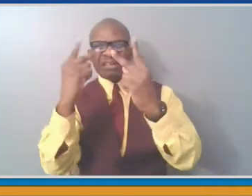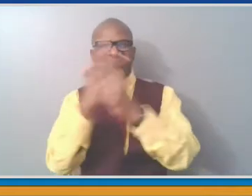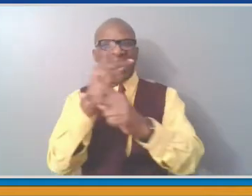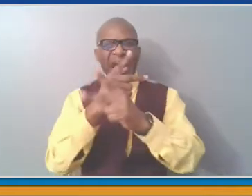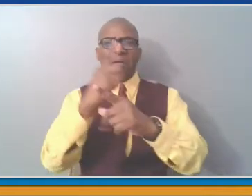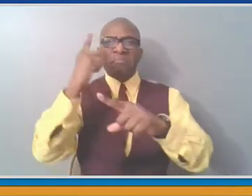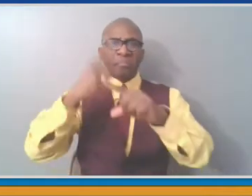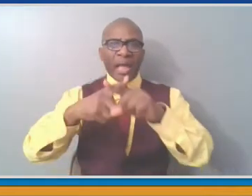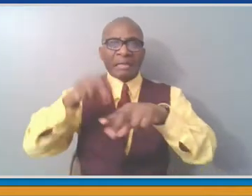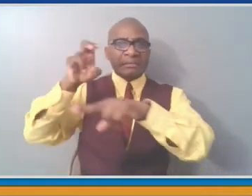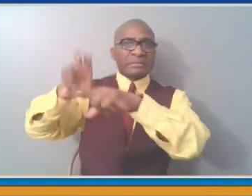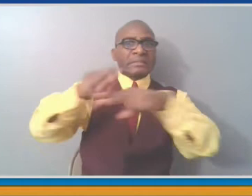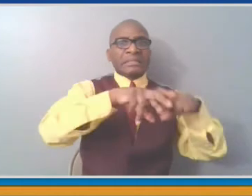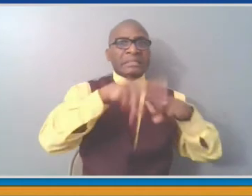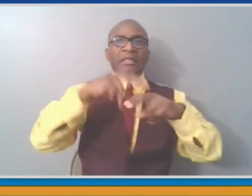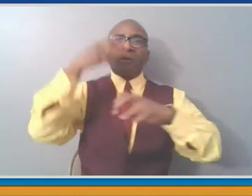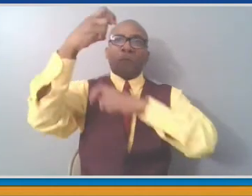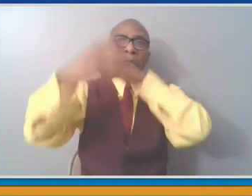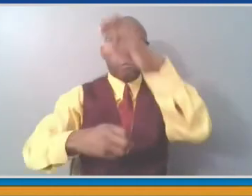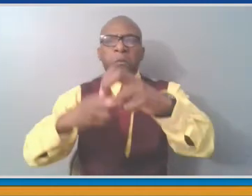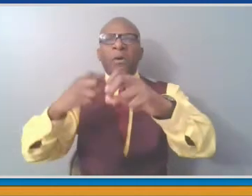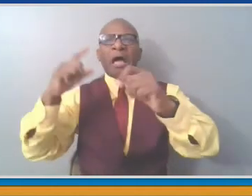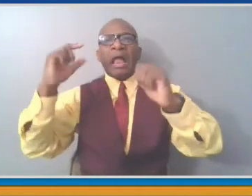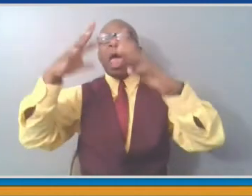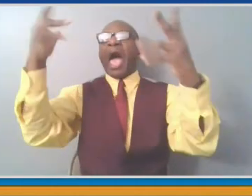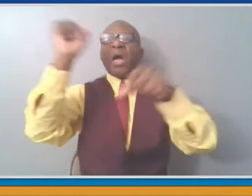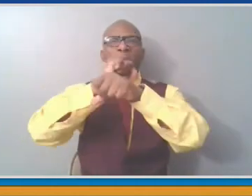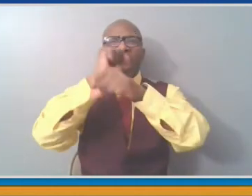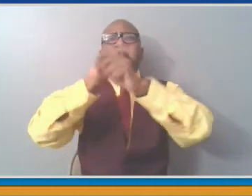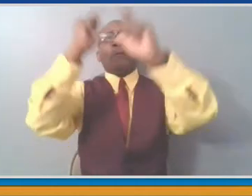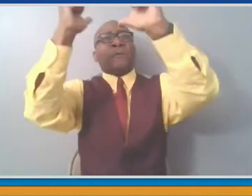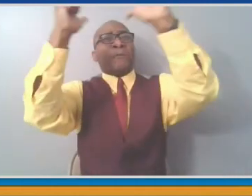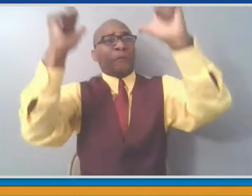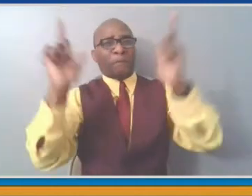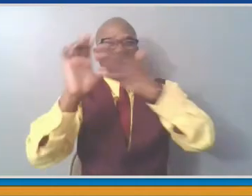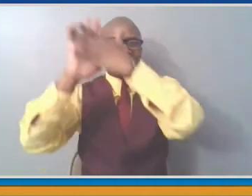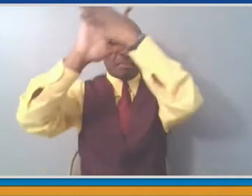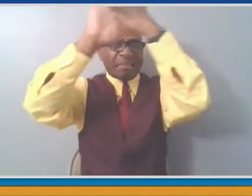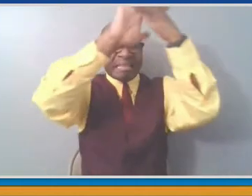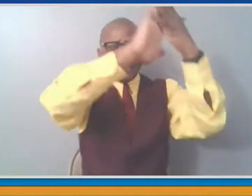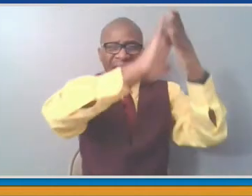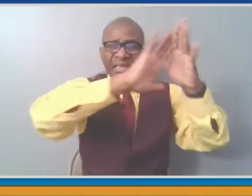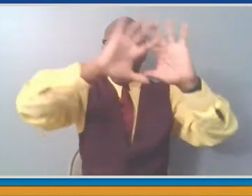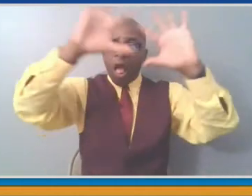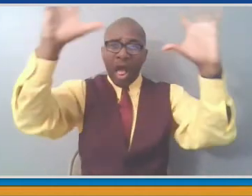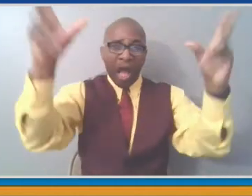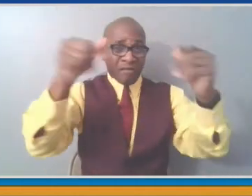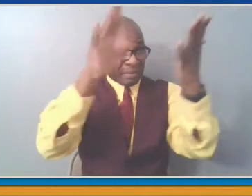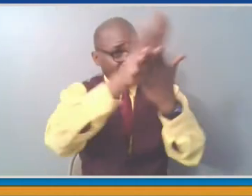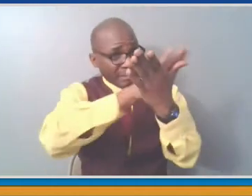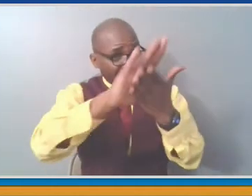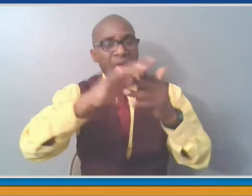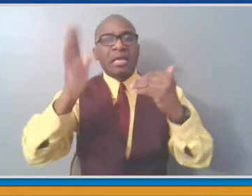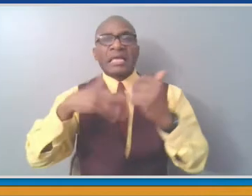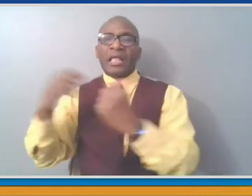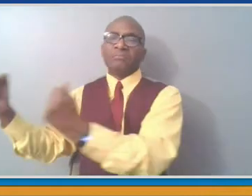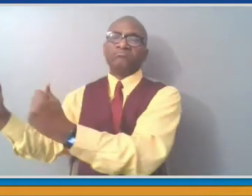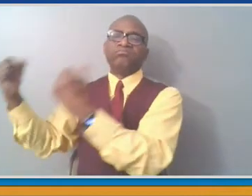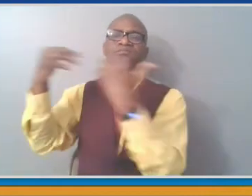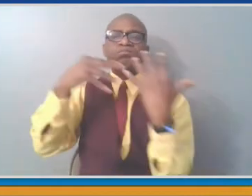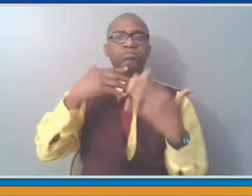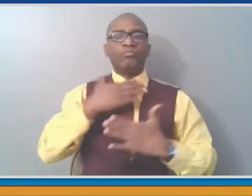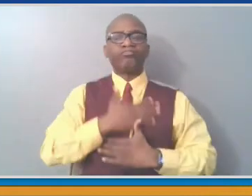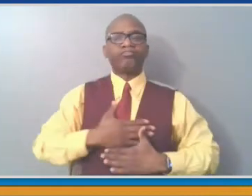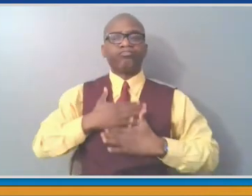requirements in order to run the park effectively. Much more people, many more people, will be needed to manage that function. Last year, when we